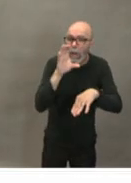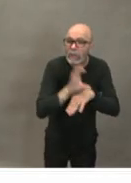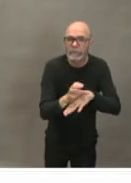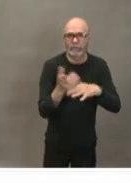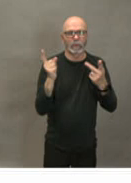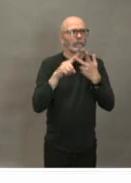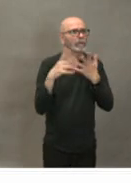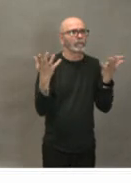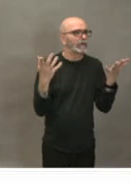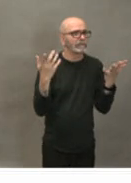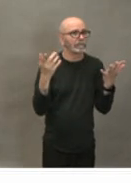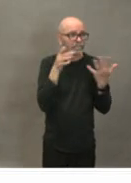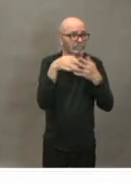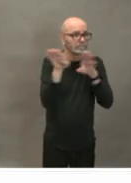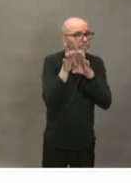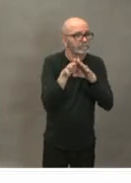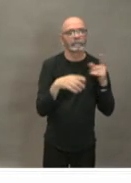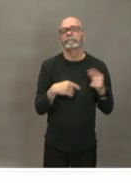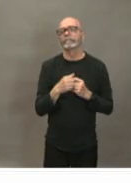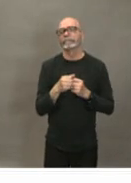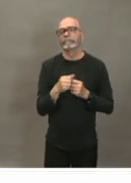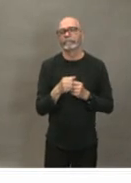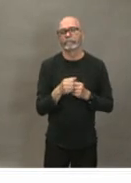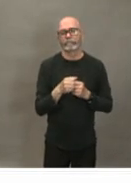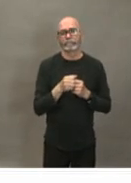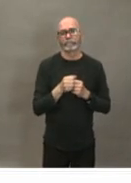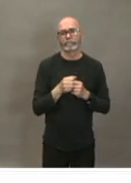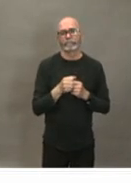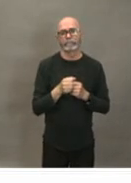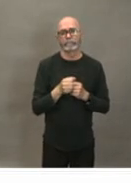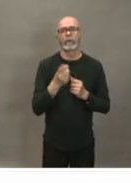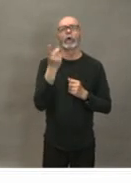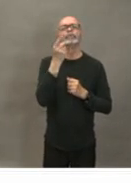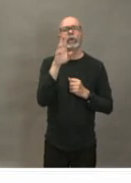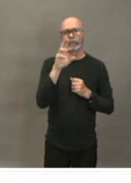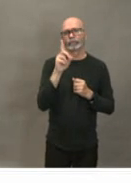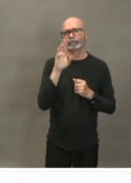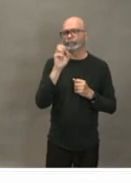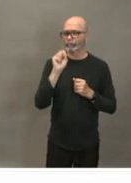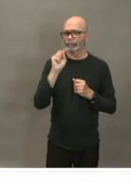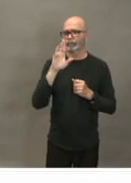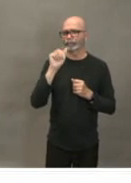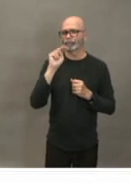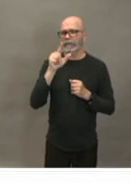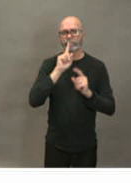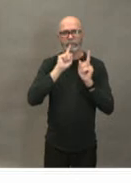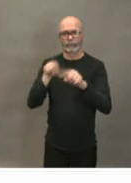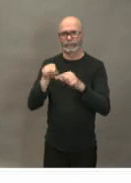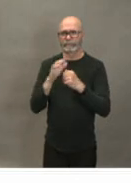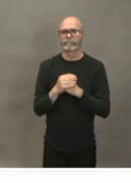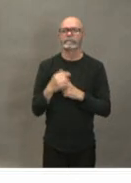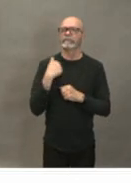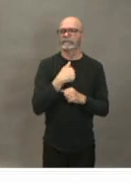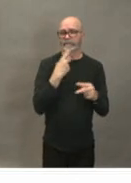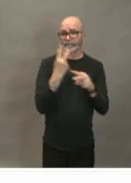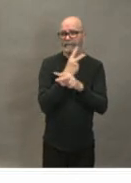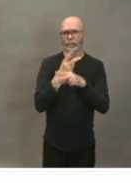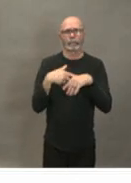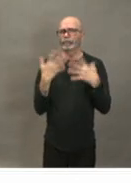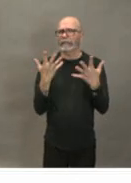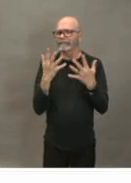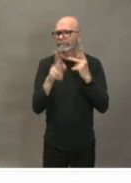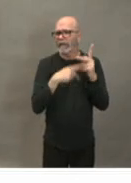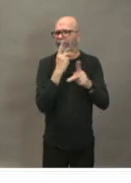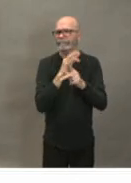and we're actually working through the details of this because it's really important that uh you know there is not a standard